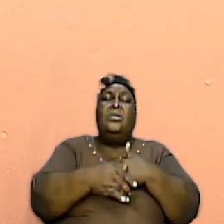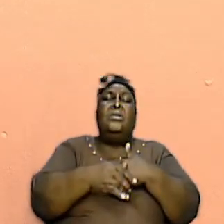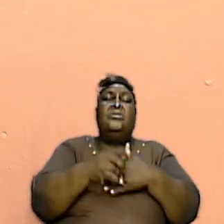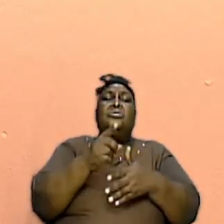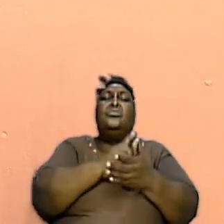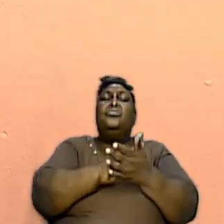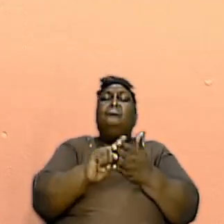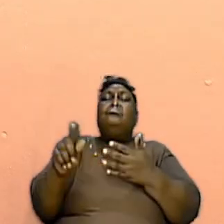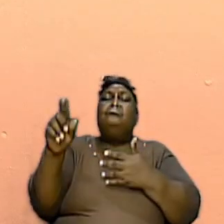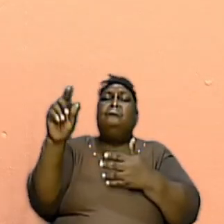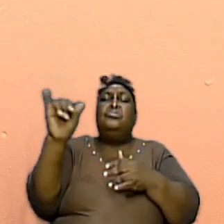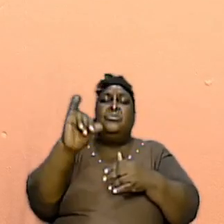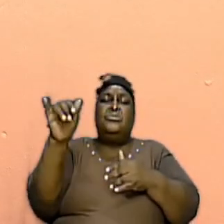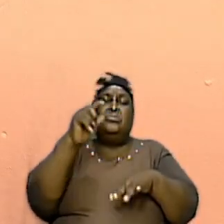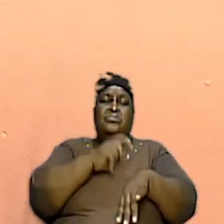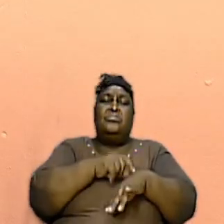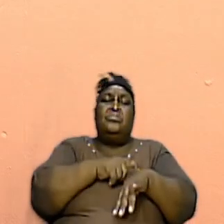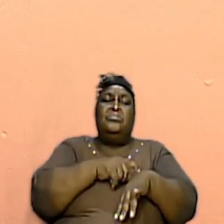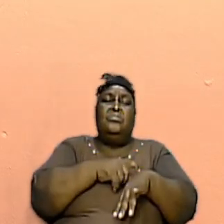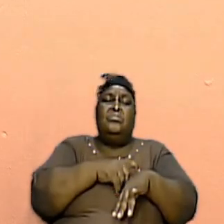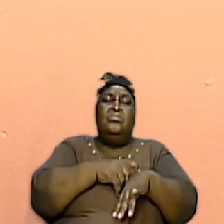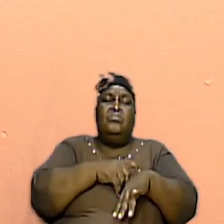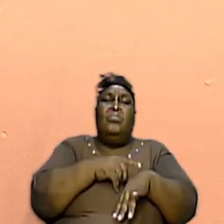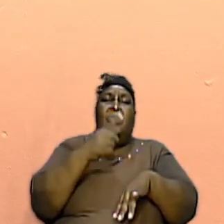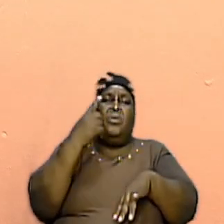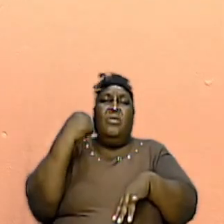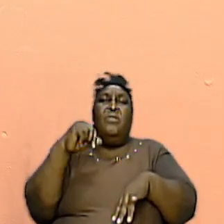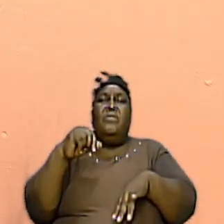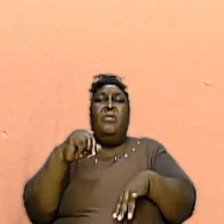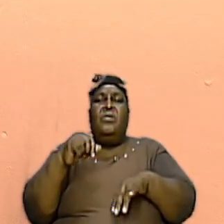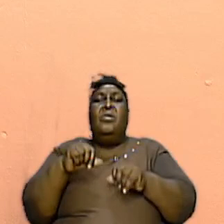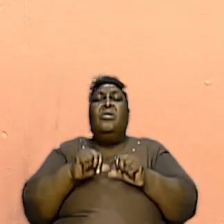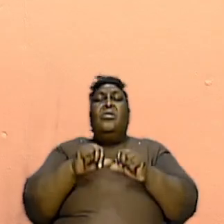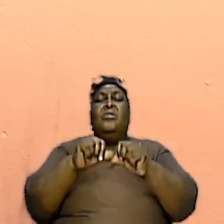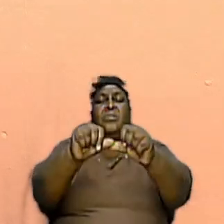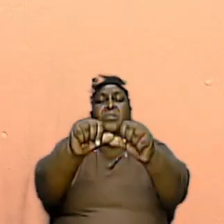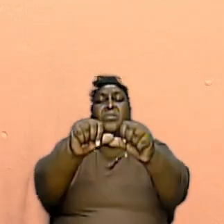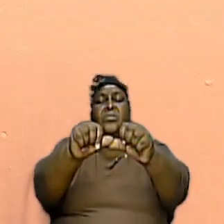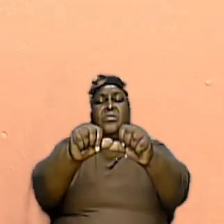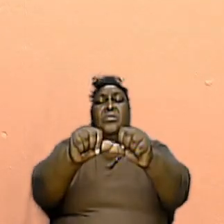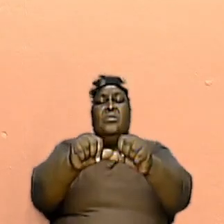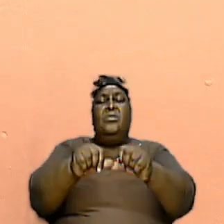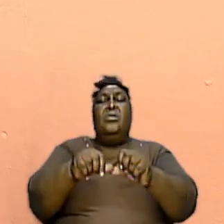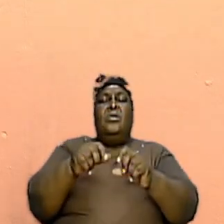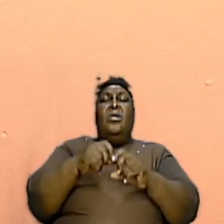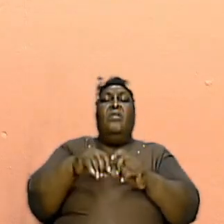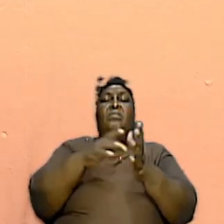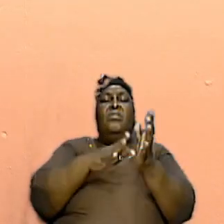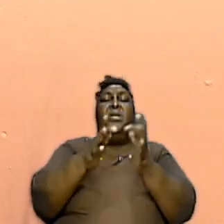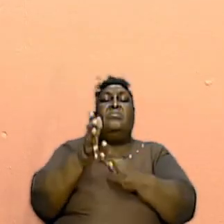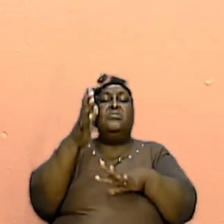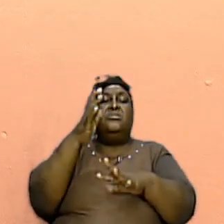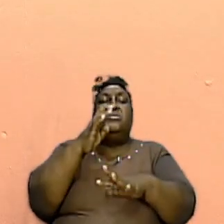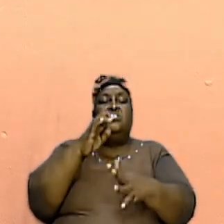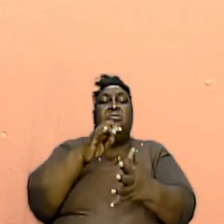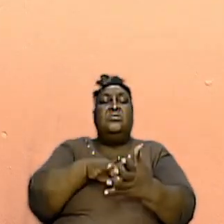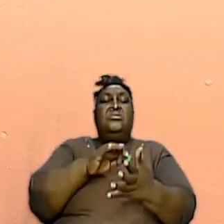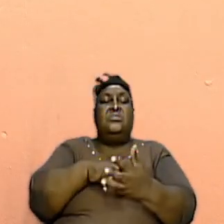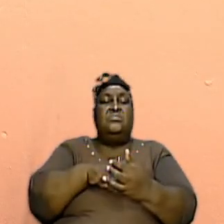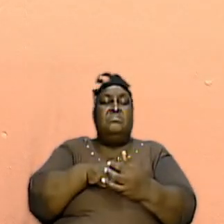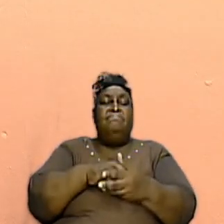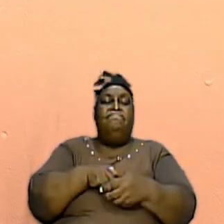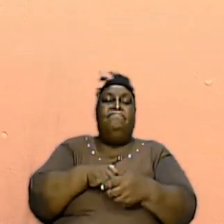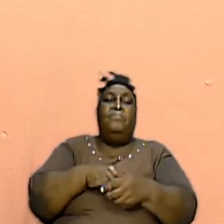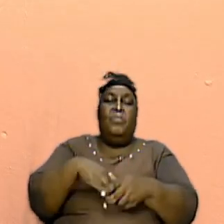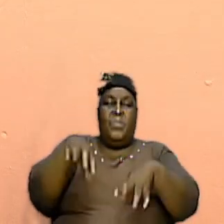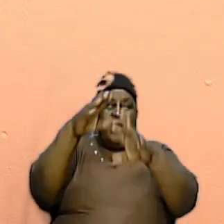God Willing We Meet For Continuation Of Bible Study Let Let Bow Our